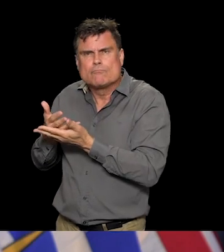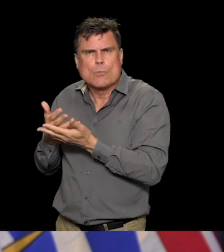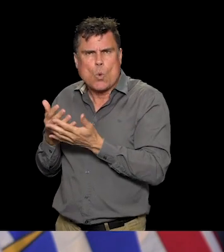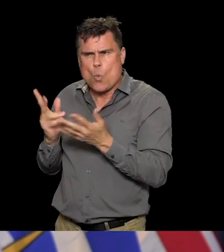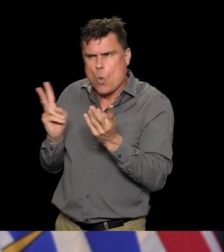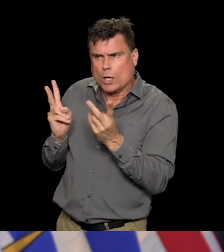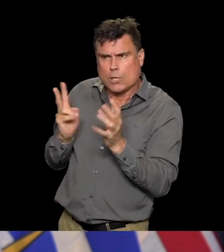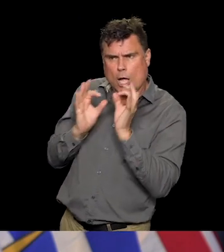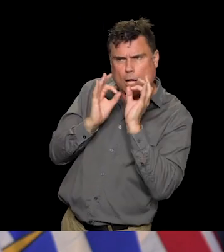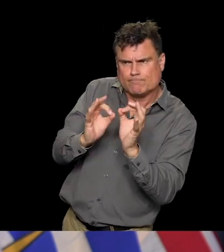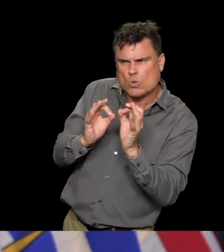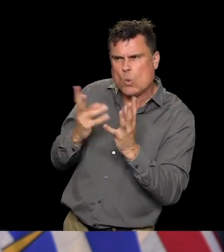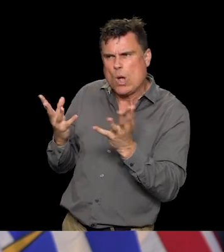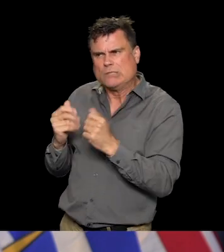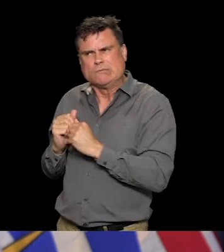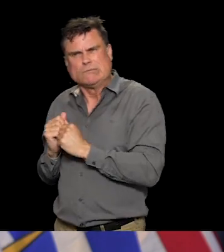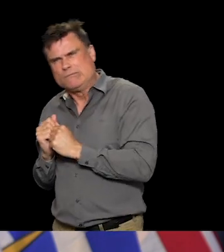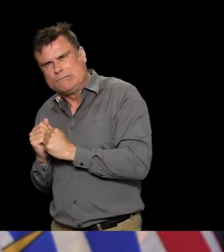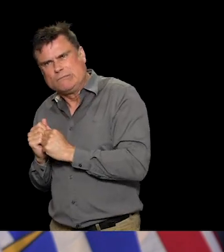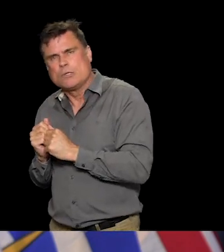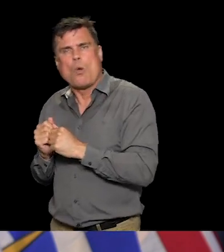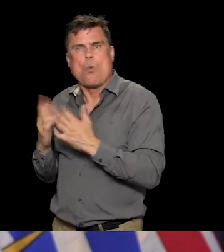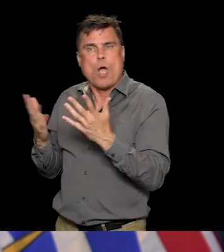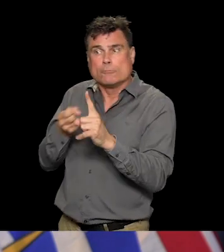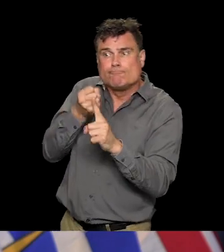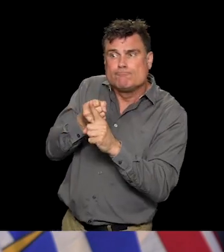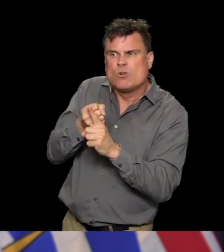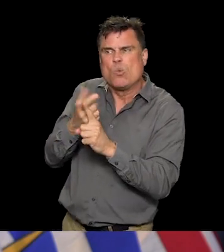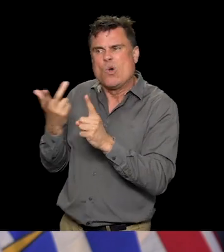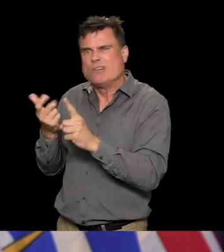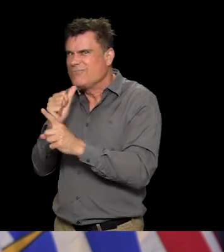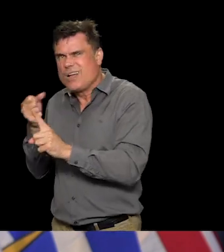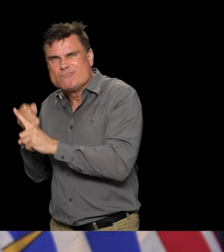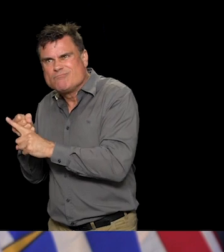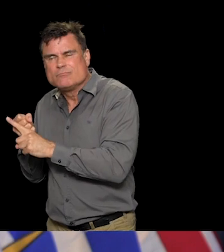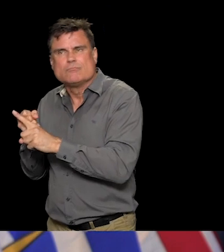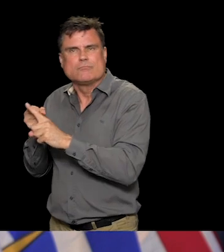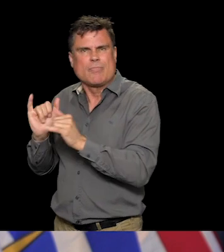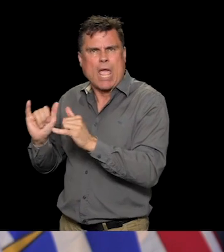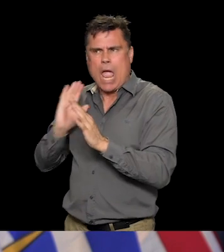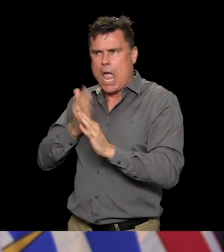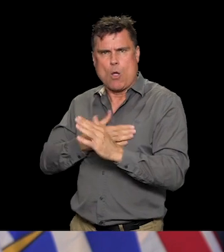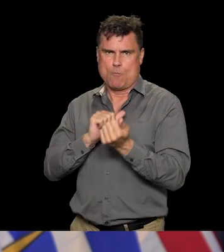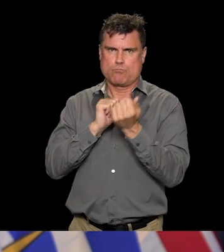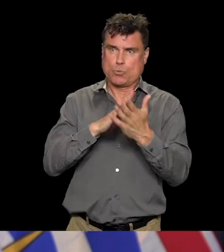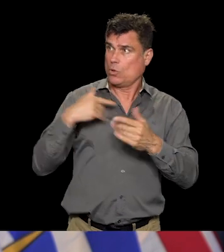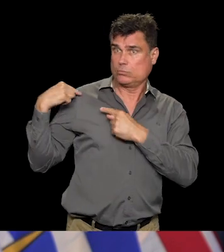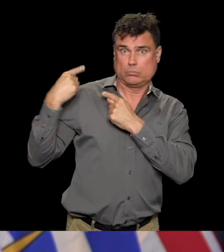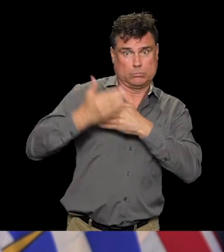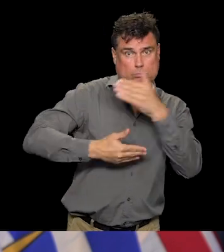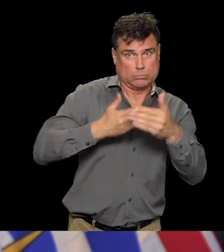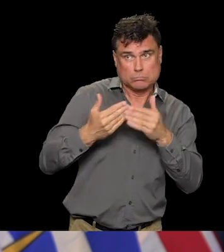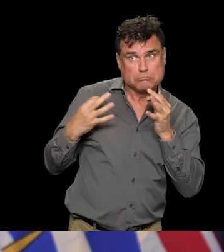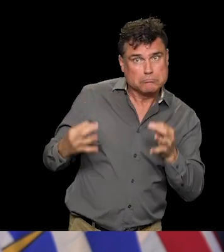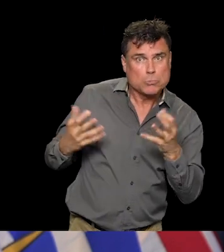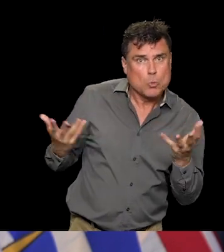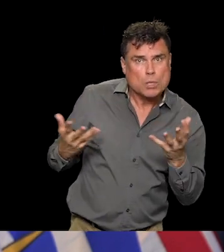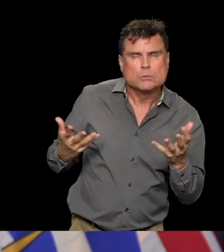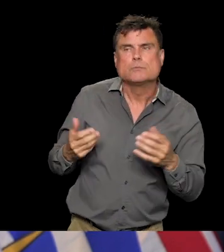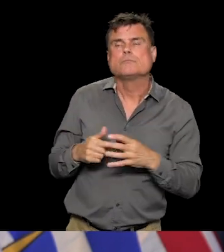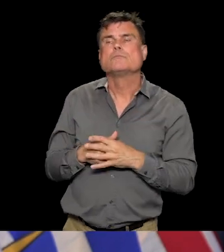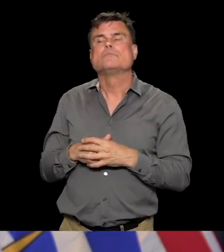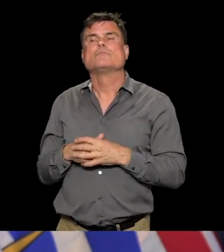can do more of and what are the negative things that we need to address and who is differentially affected by those. So we are doing that